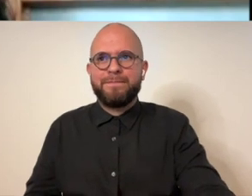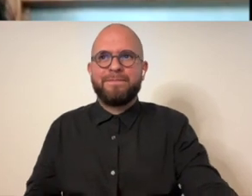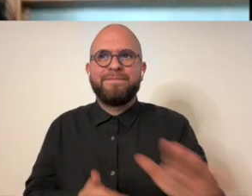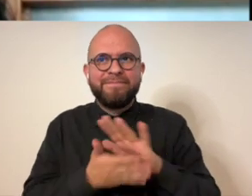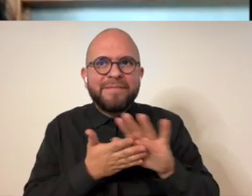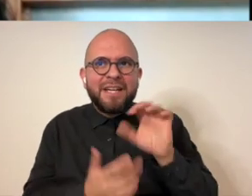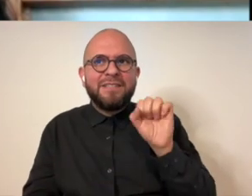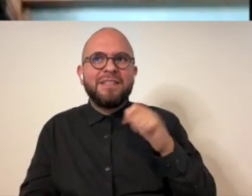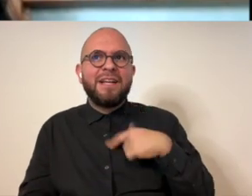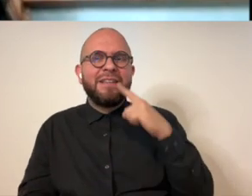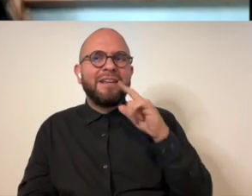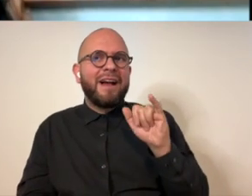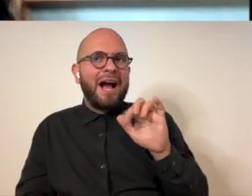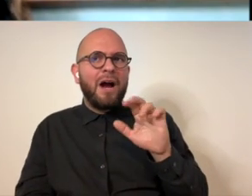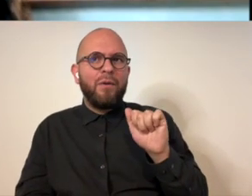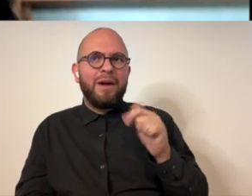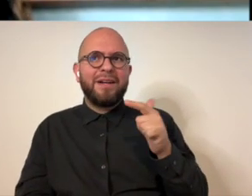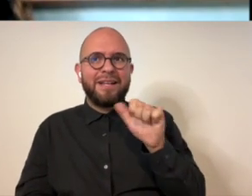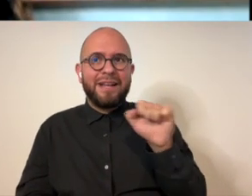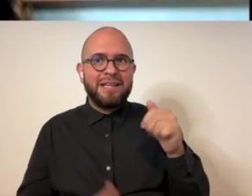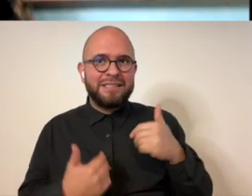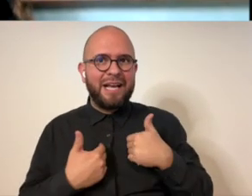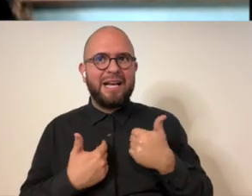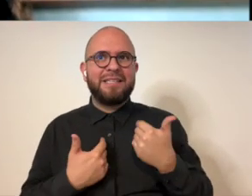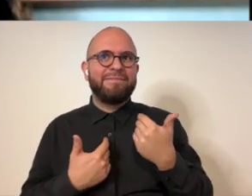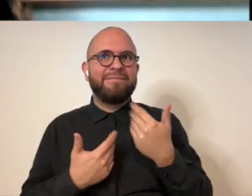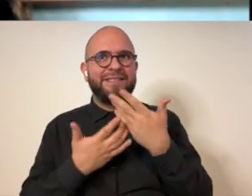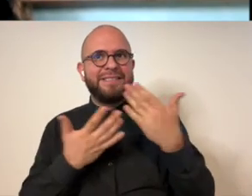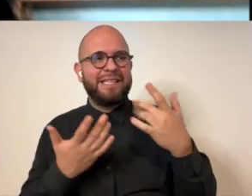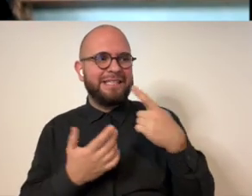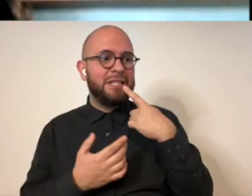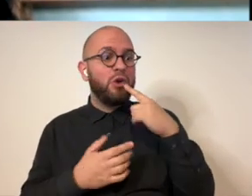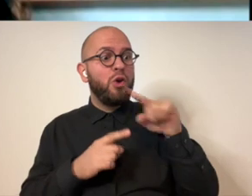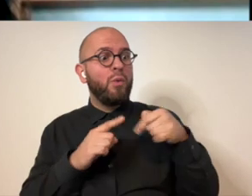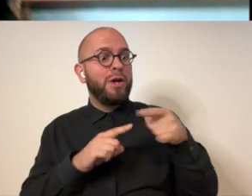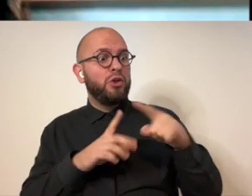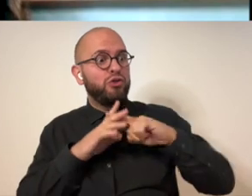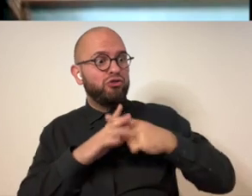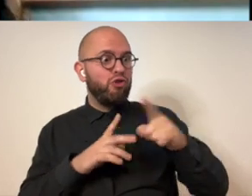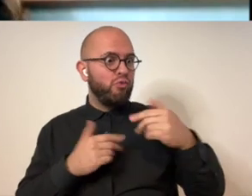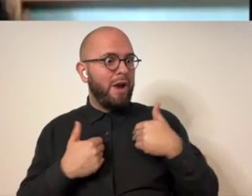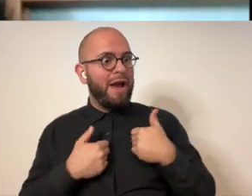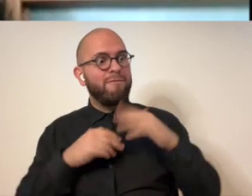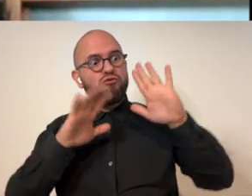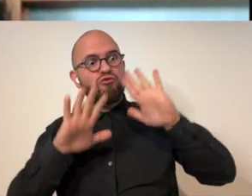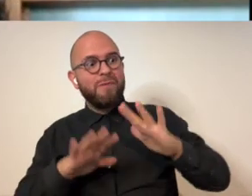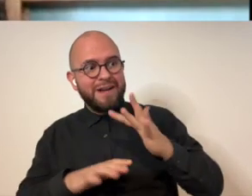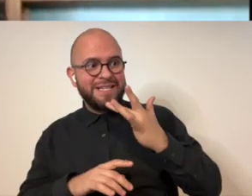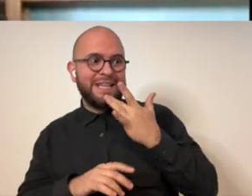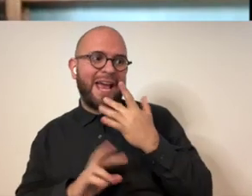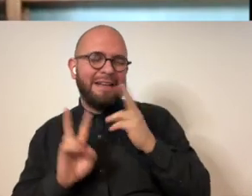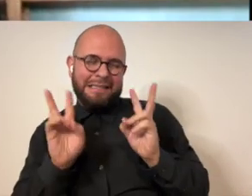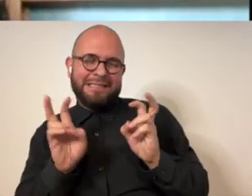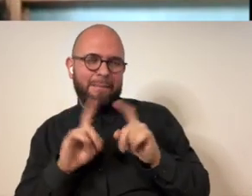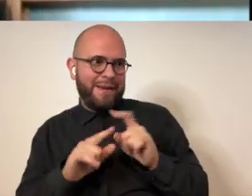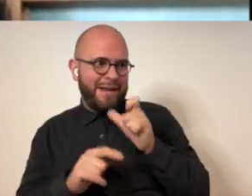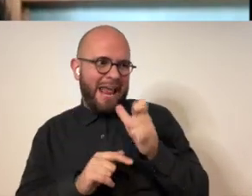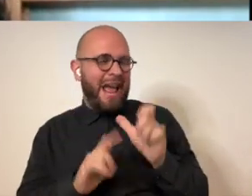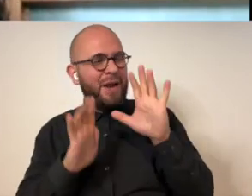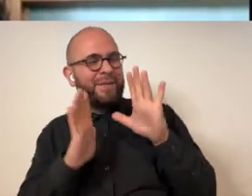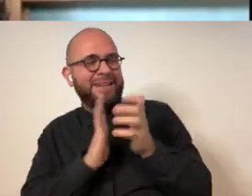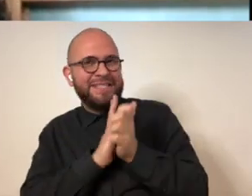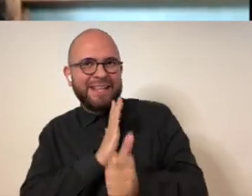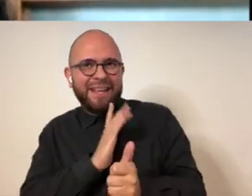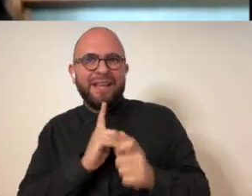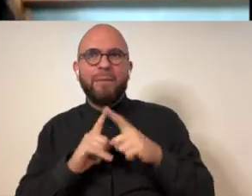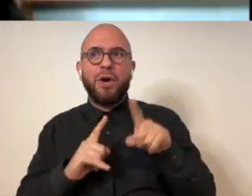and i think ira glass had a whole thing that he was talking about with that that when you start you have great taste but not necessarily great